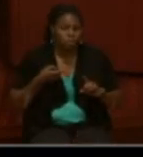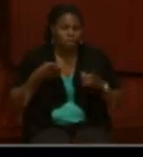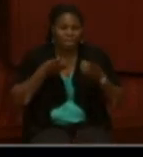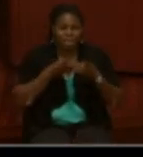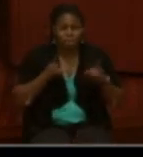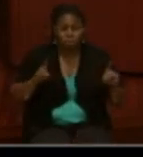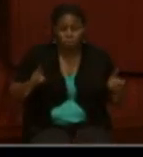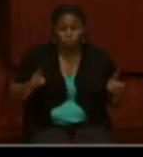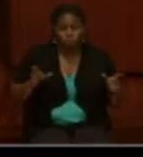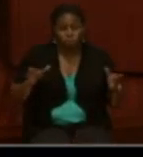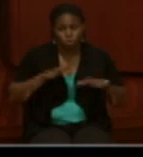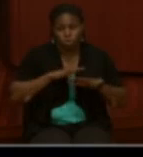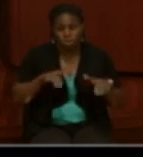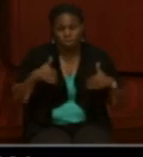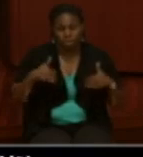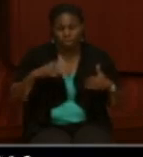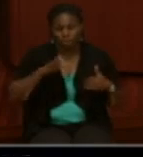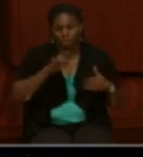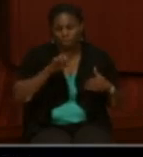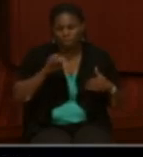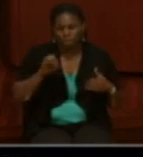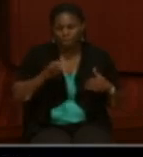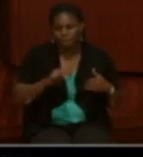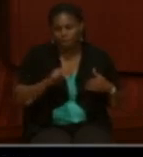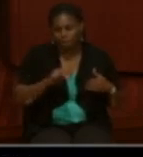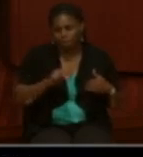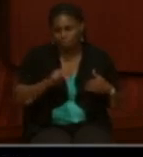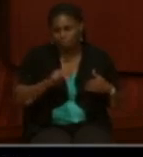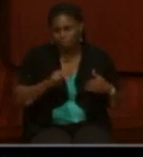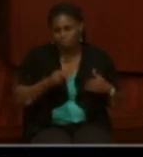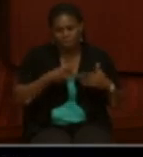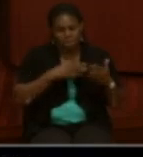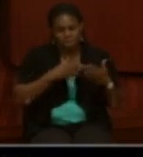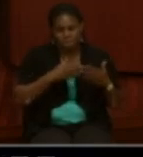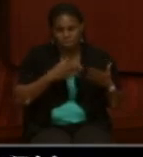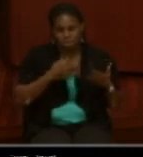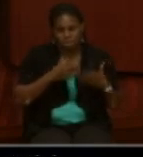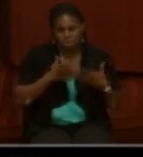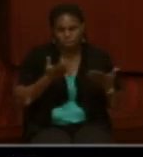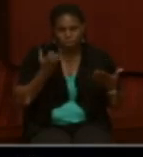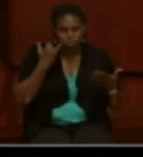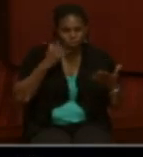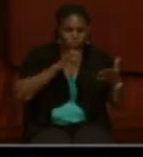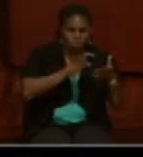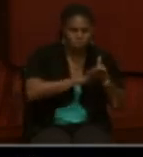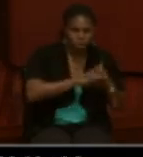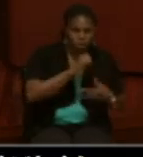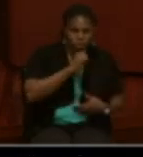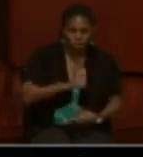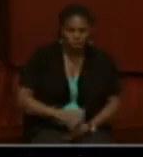divorced. So she wouldn't have a claim based on his service either way, whether she was married to Samuel Patterson or not.